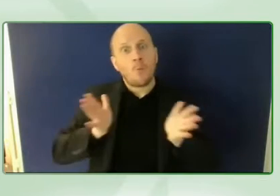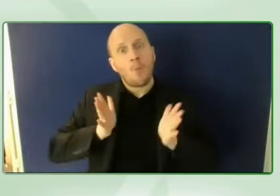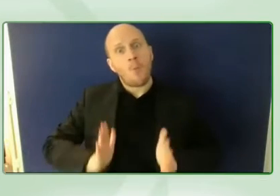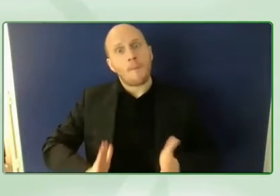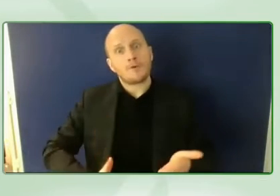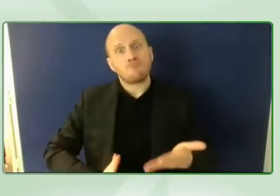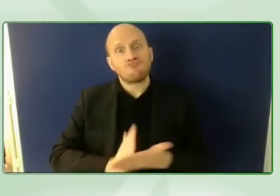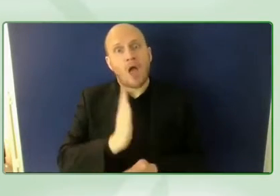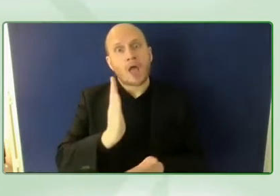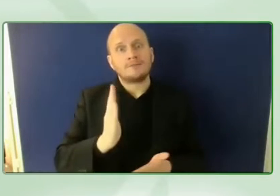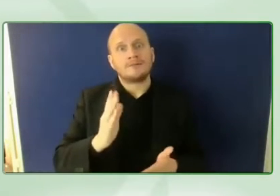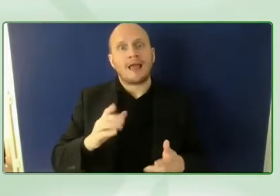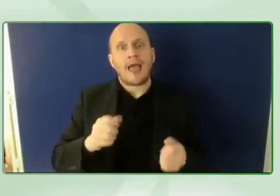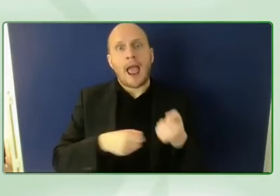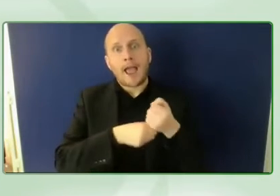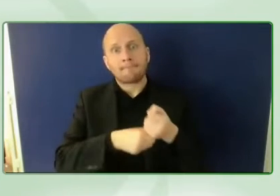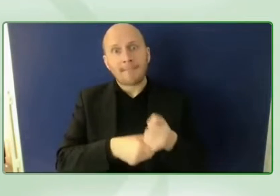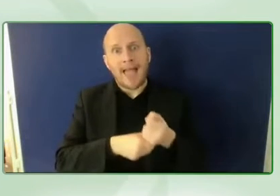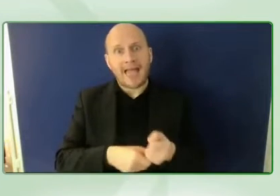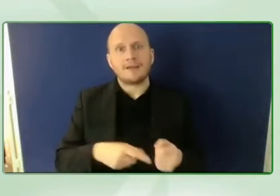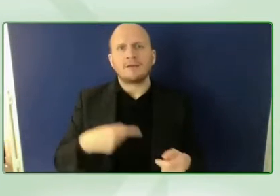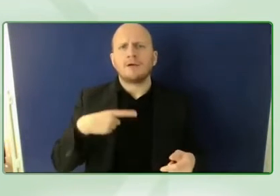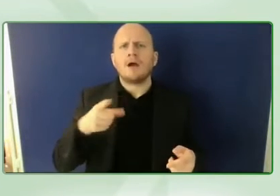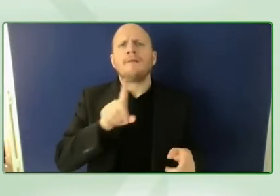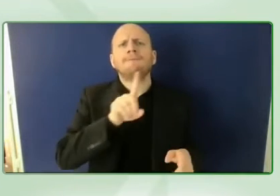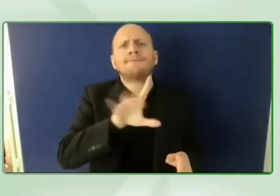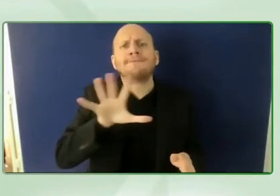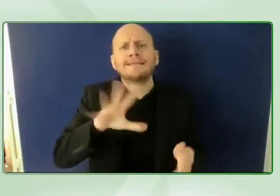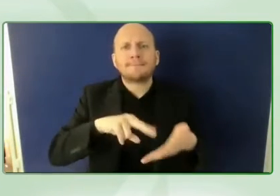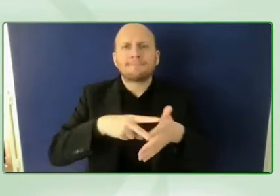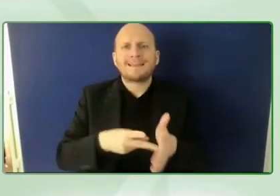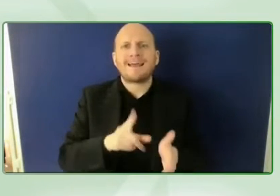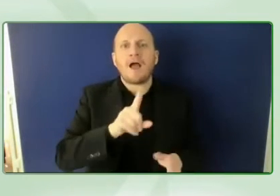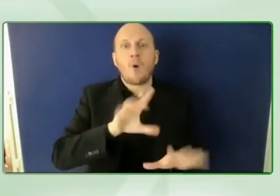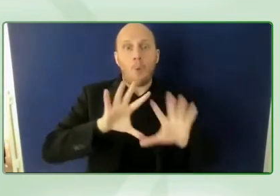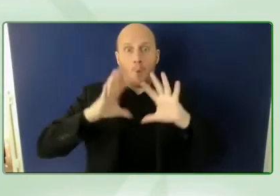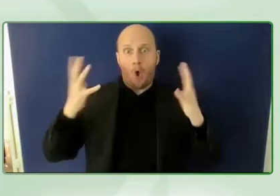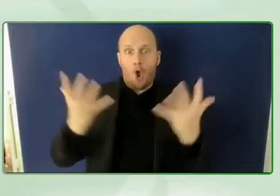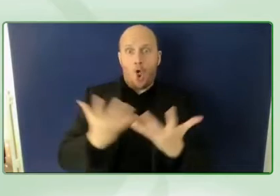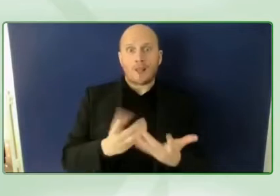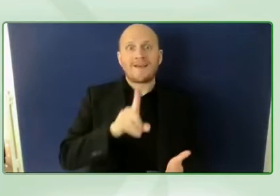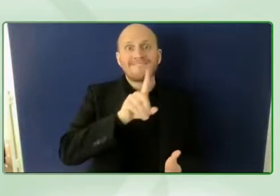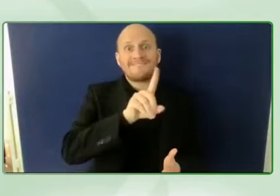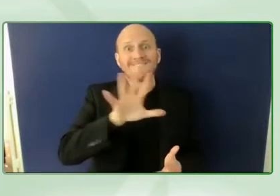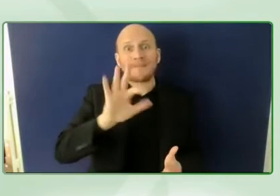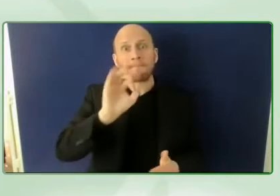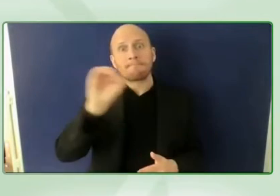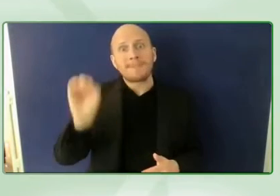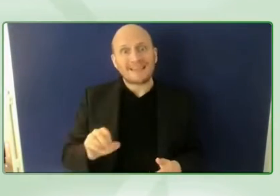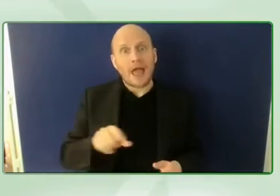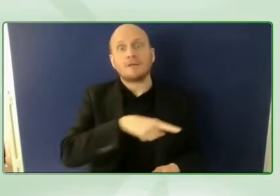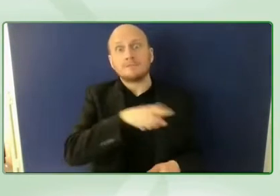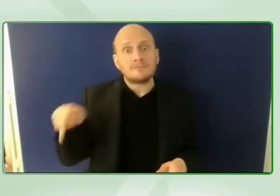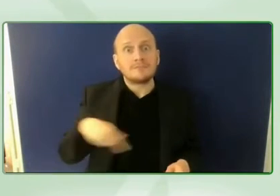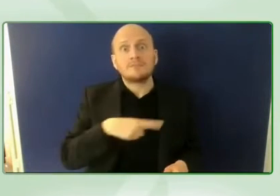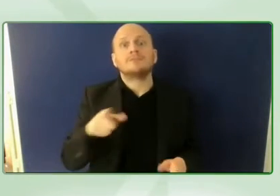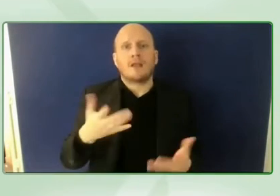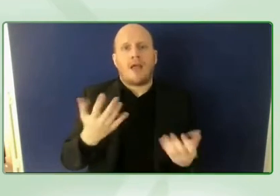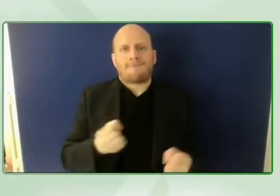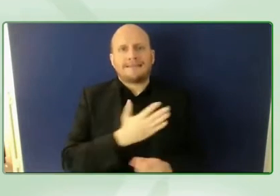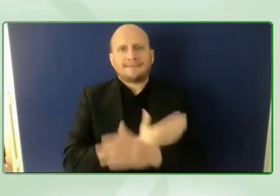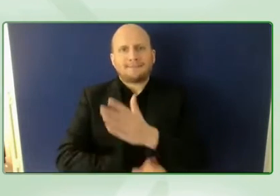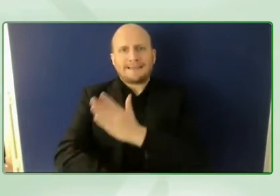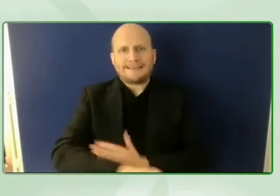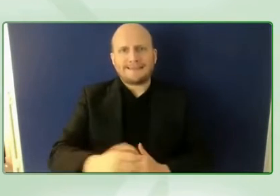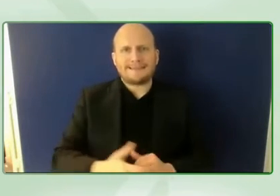disabilities it's a 10-year movement stroke campaign that aims to provoke global conversations around the